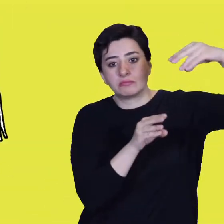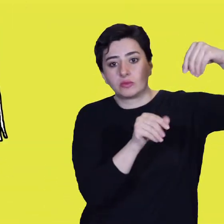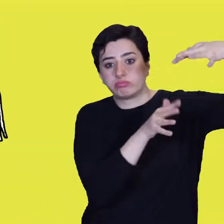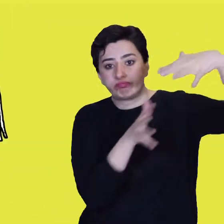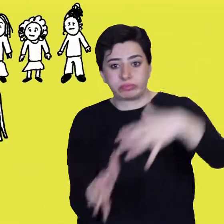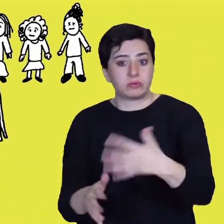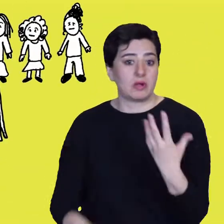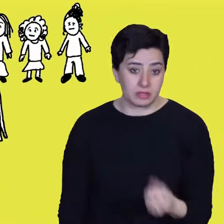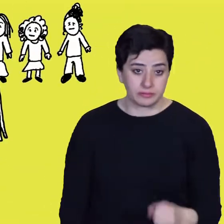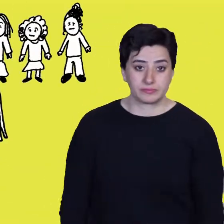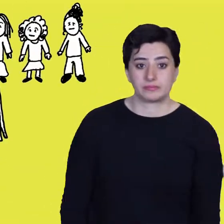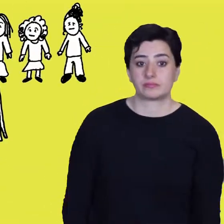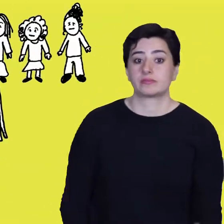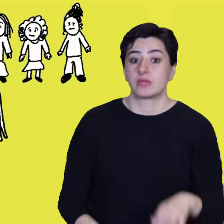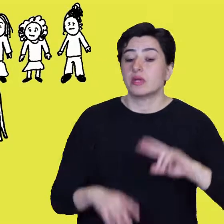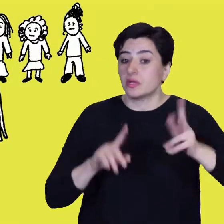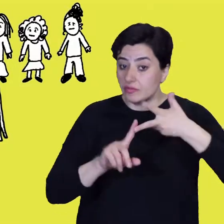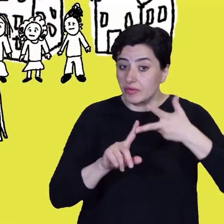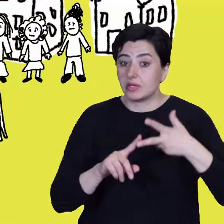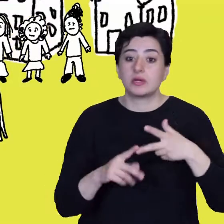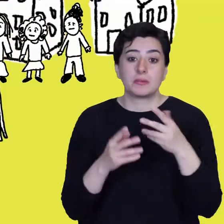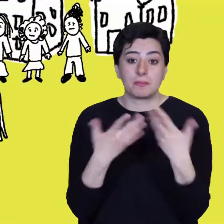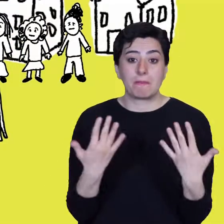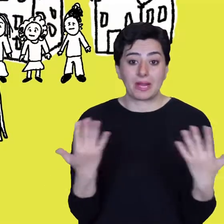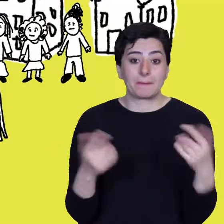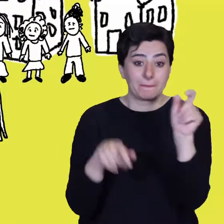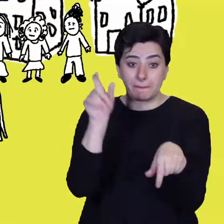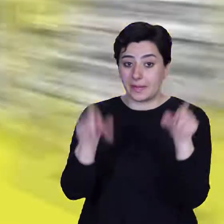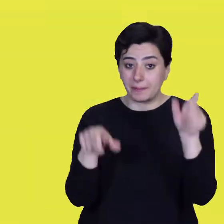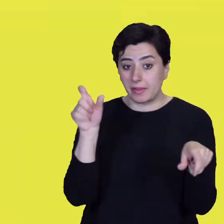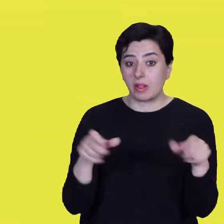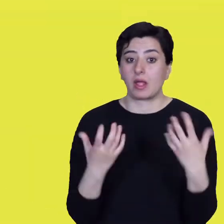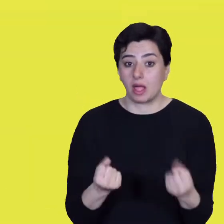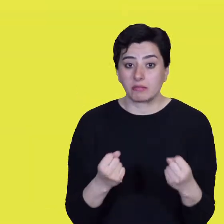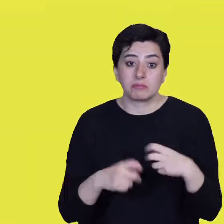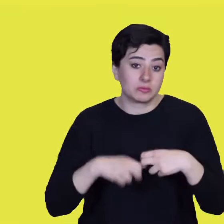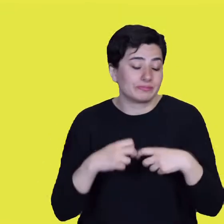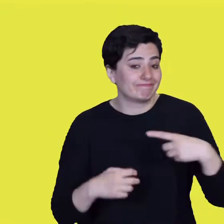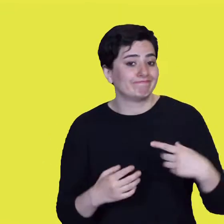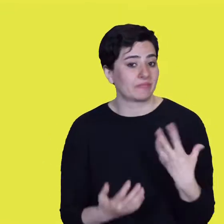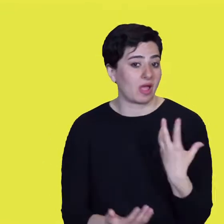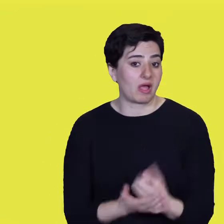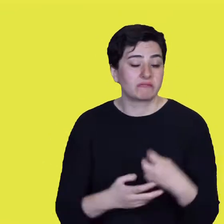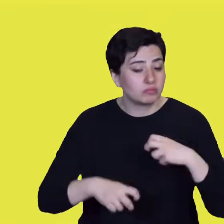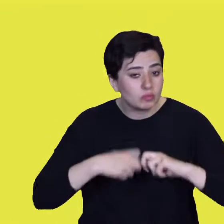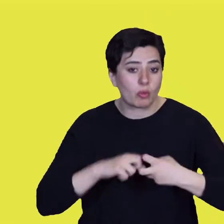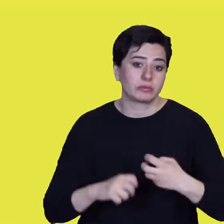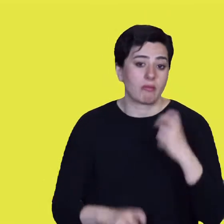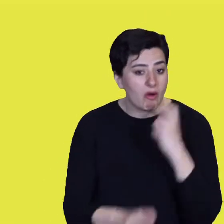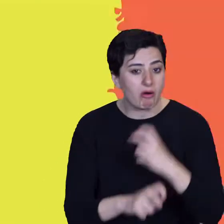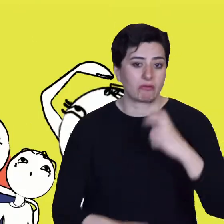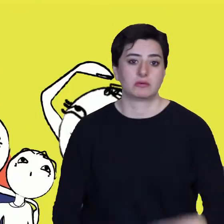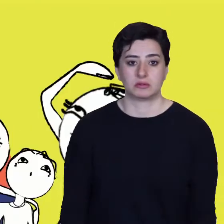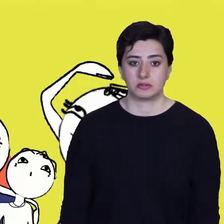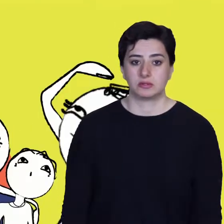into a disaster, causing lots of damage to people and their belongings. So, a disaster is a